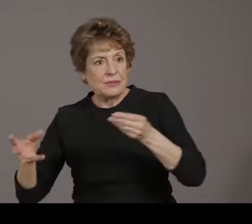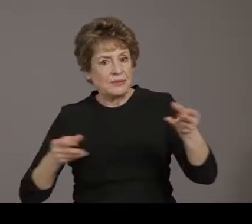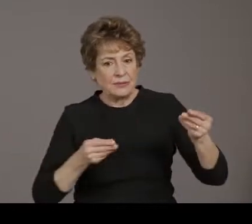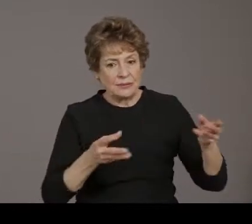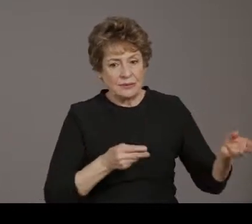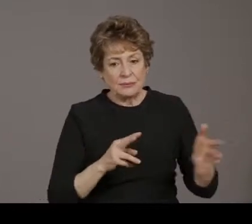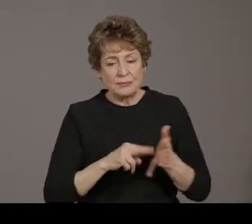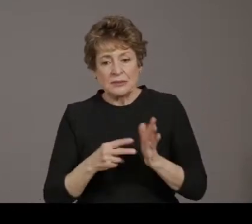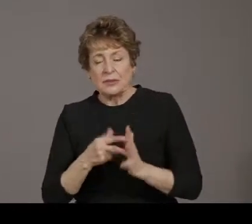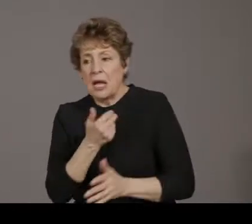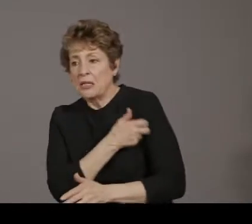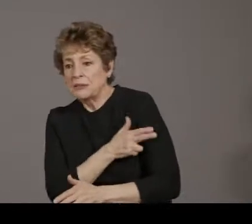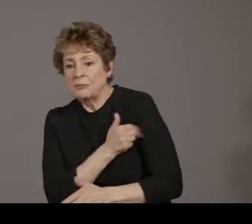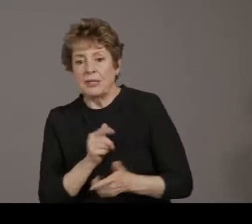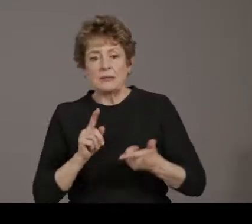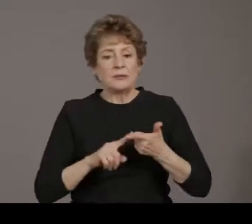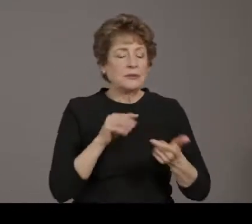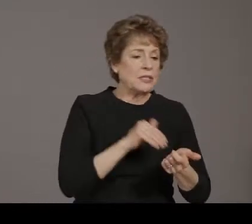other providers.